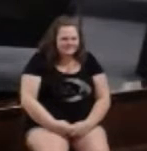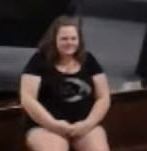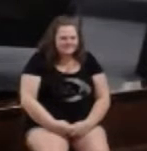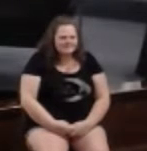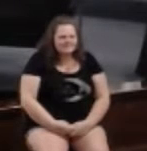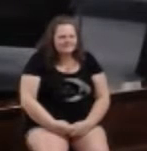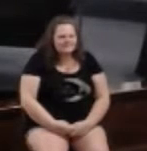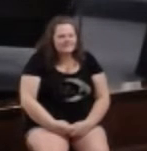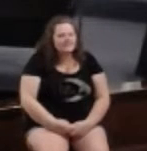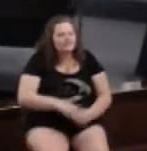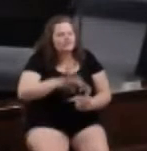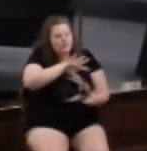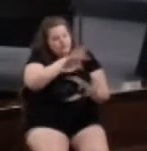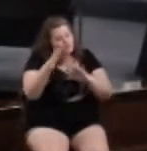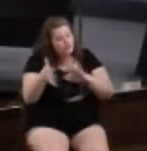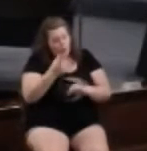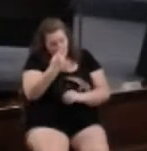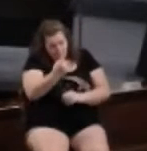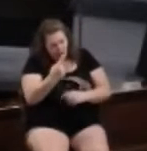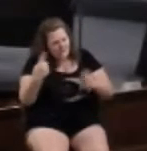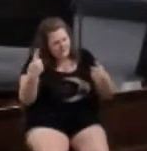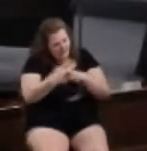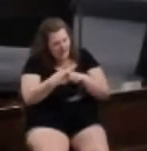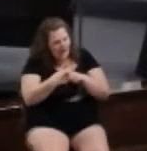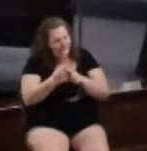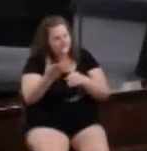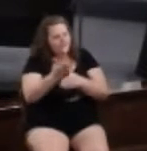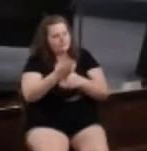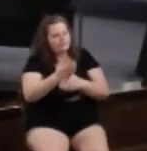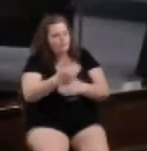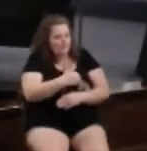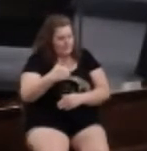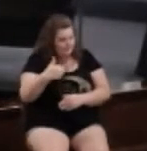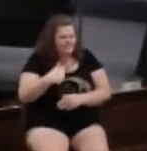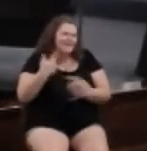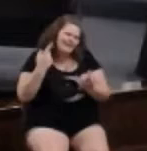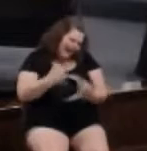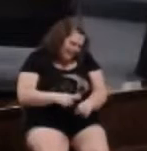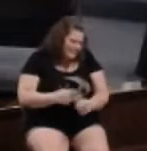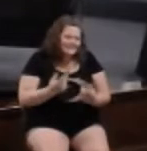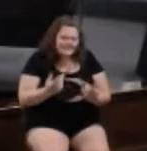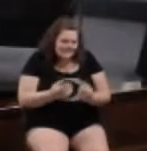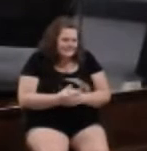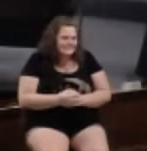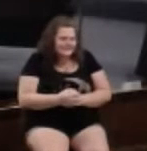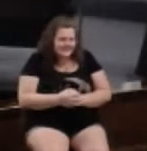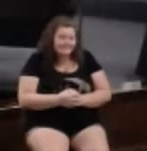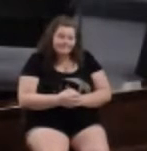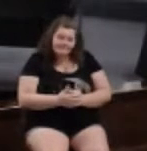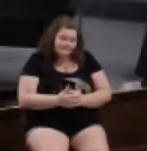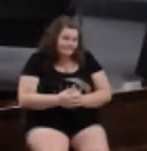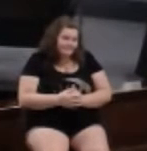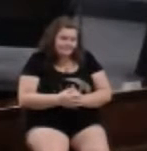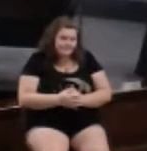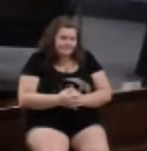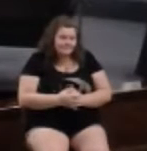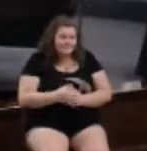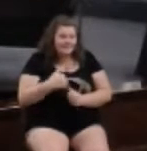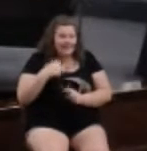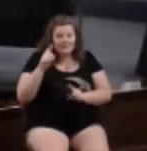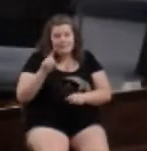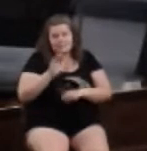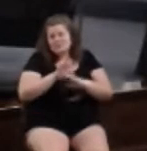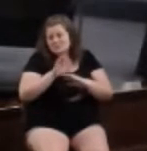So storm one is the conflict between members, and that happens. You've been going to church for more than